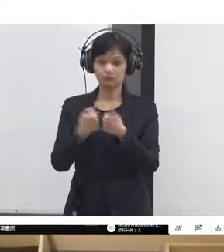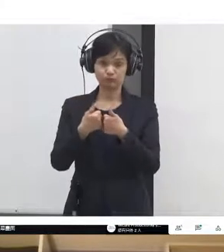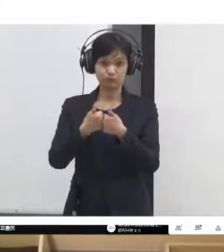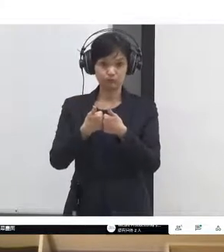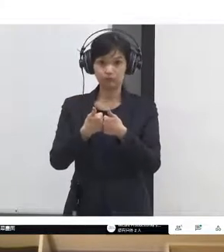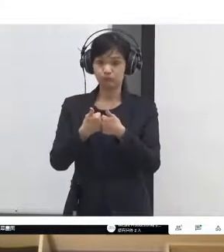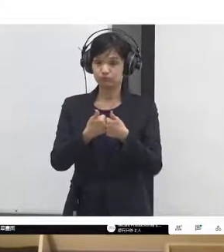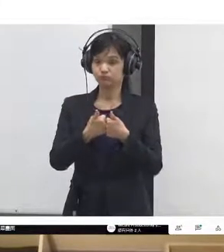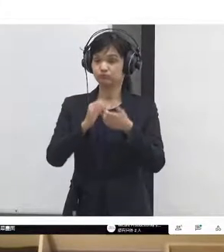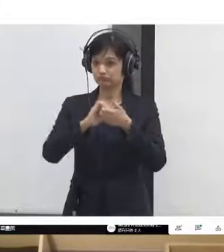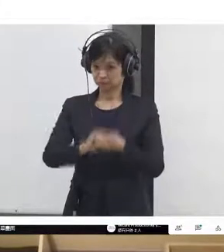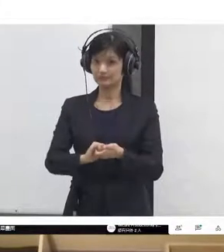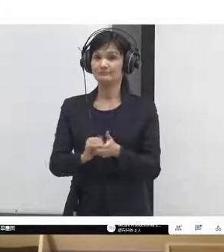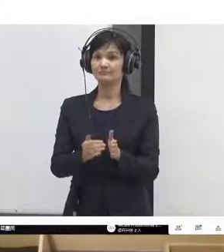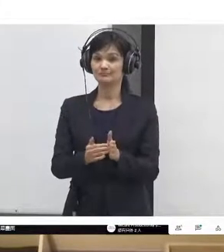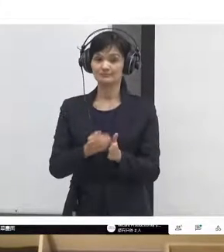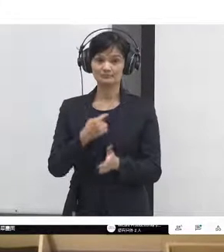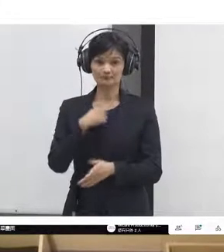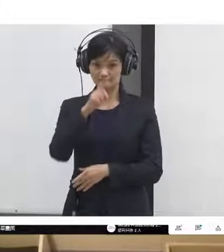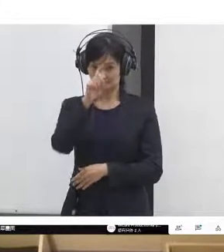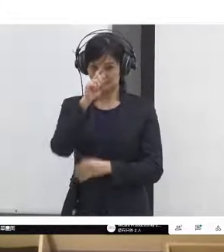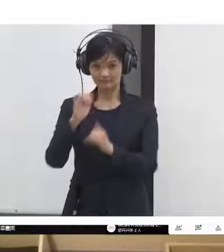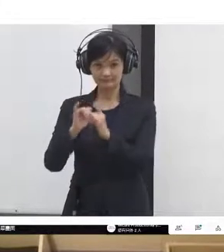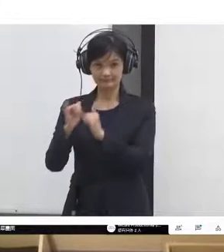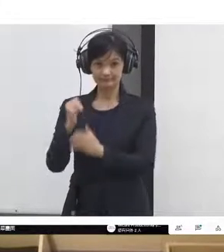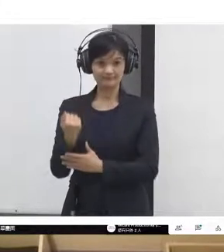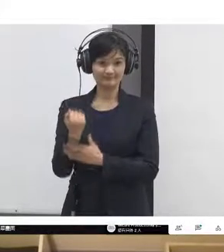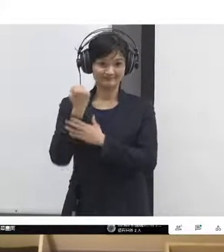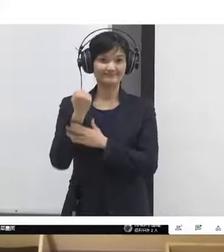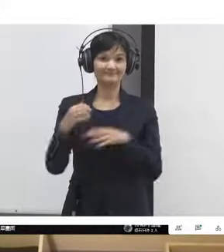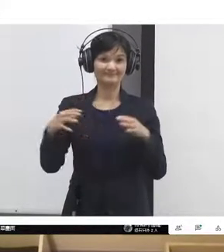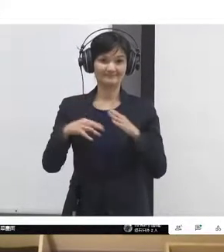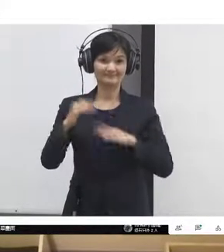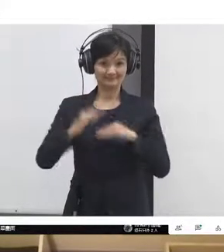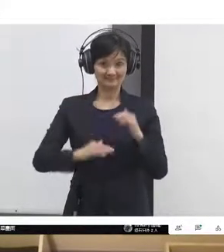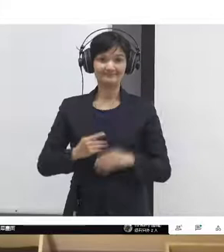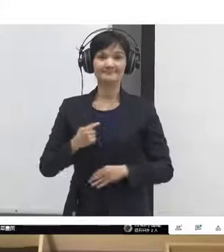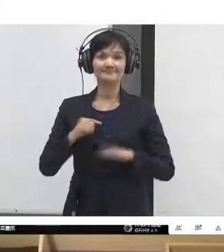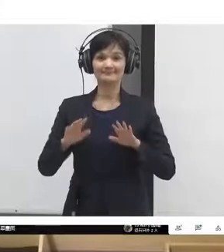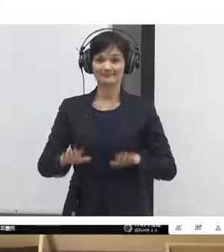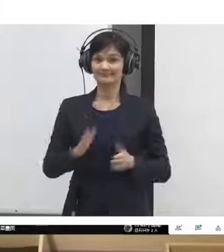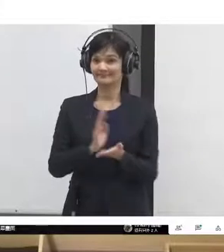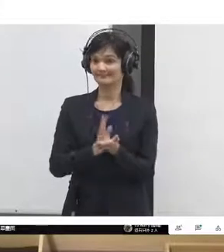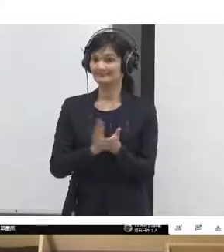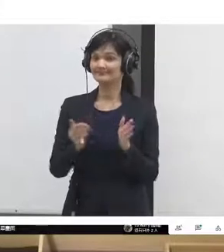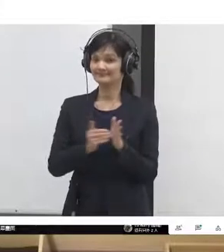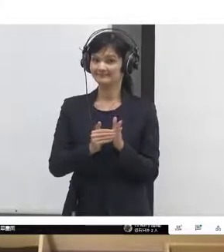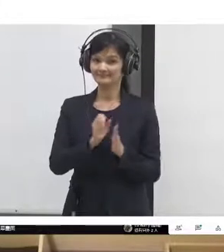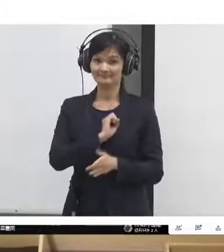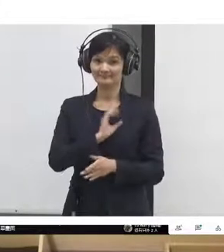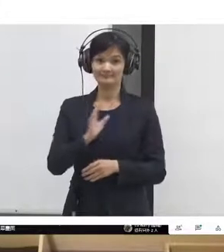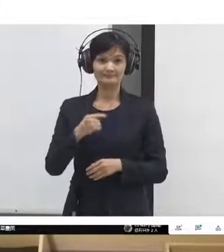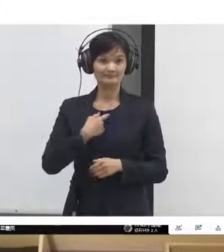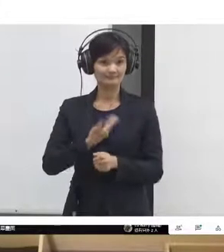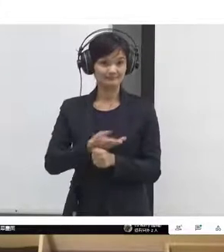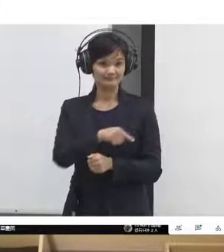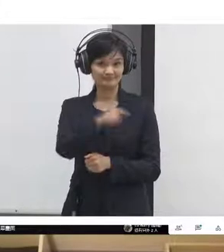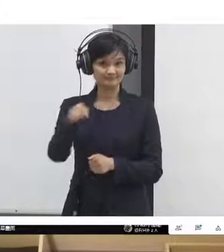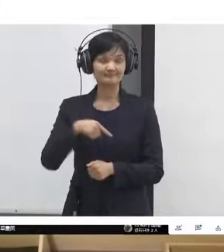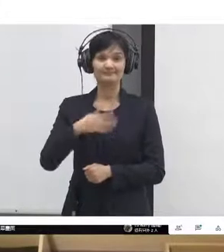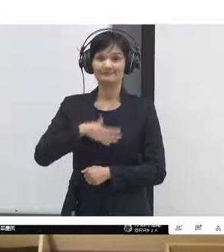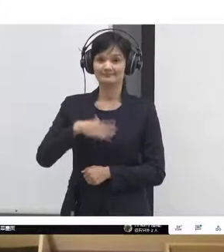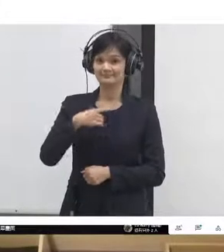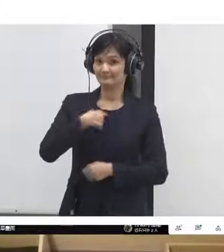And that's it for me. I hope that's given you a slice of what we're doing in XR regarding democracy and